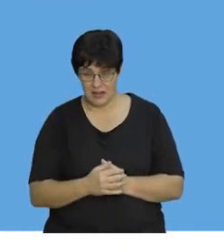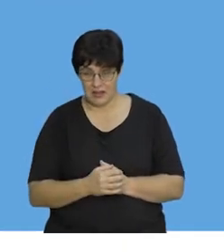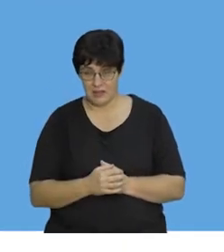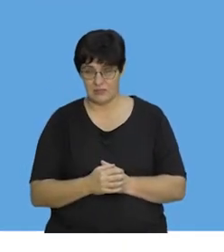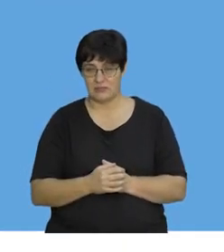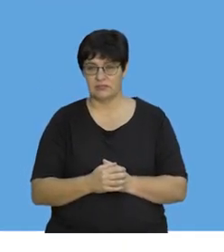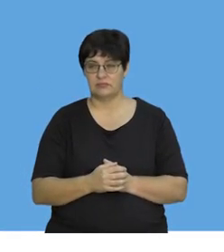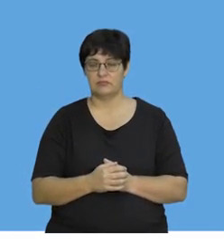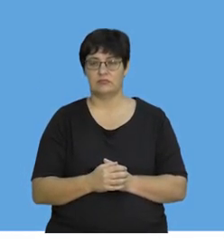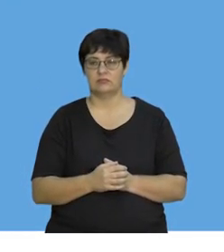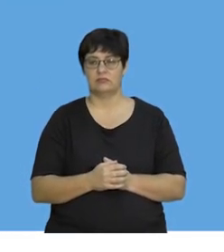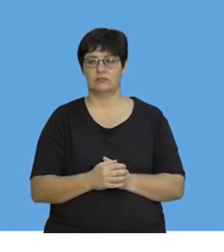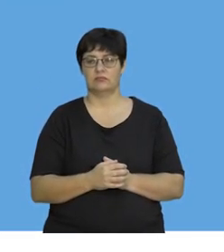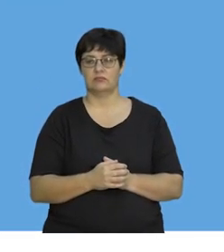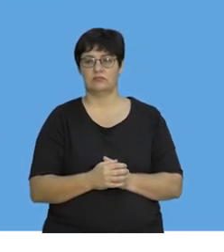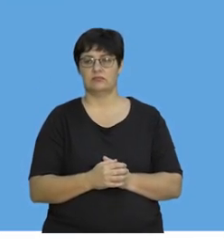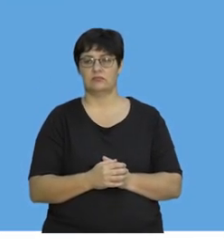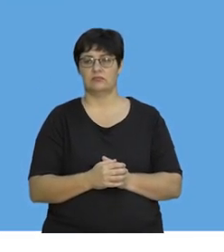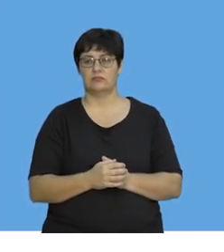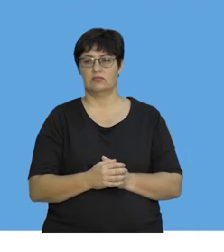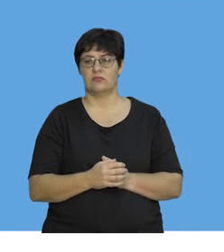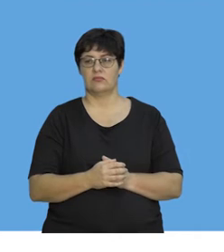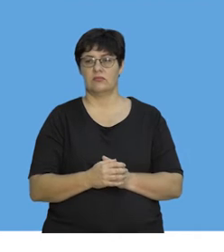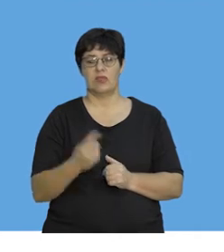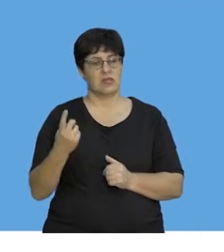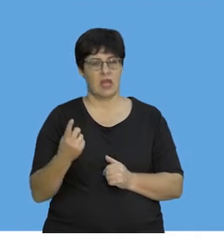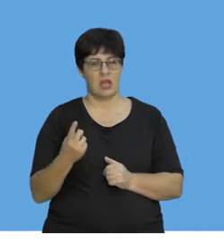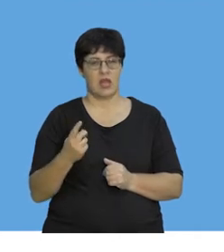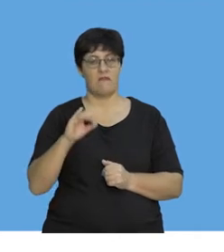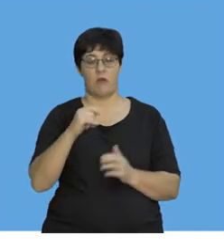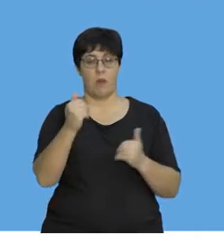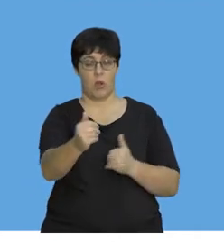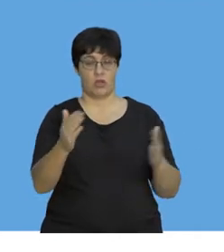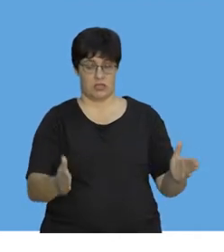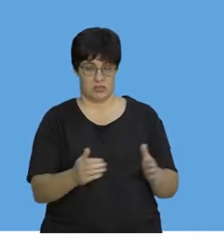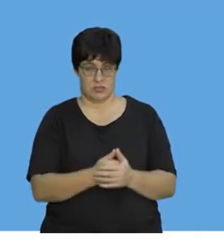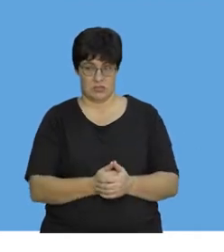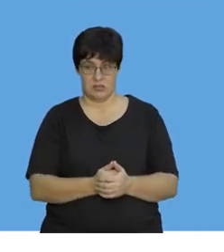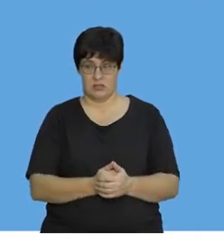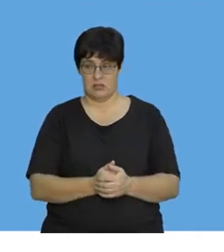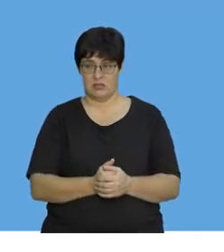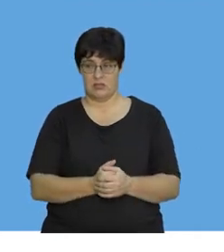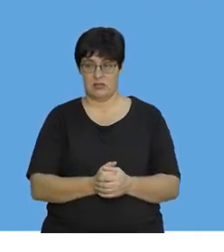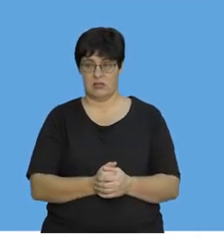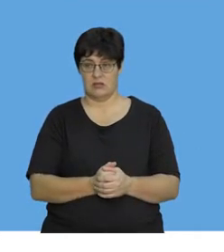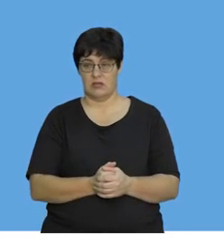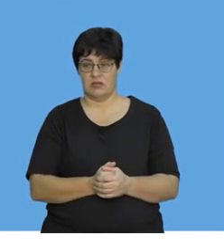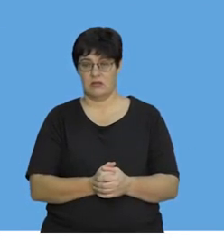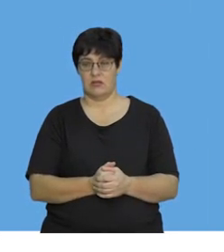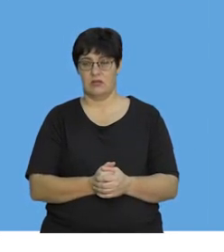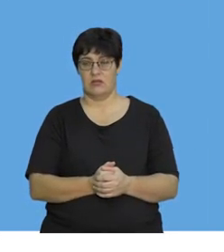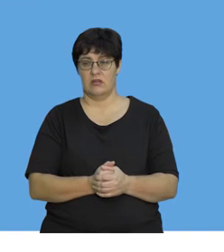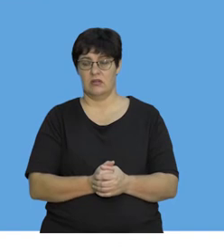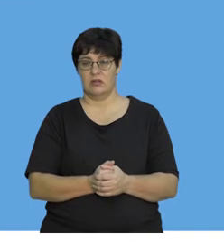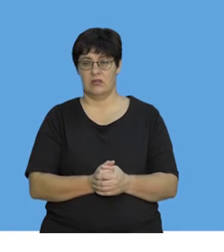if instead of the one egg, we put it in a foam box. Okay. Let's see what happens.